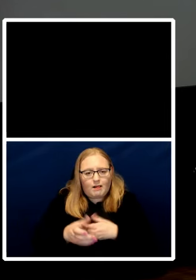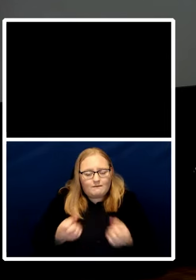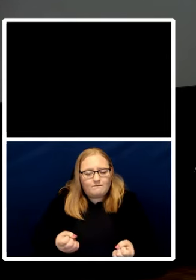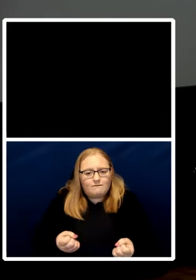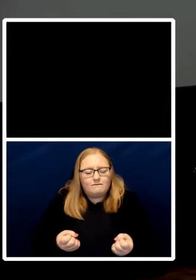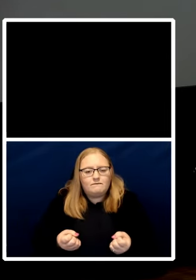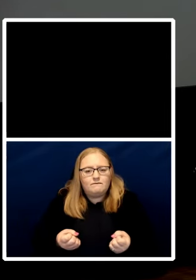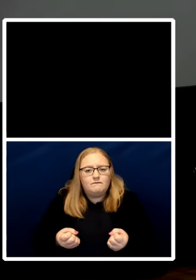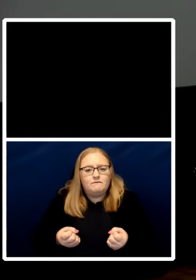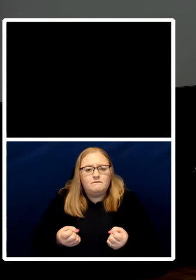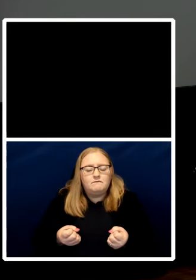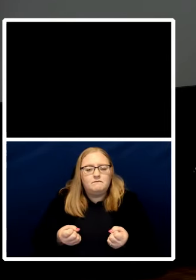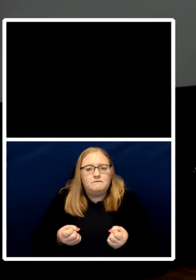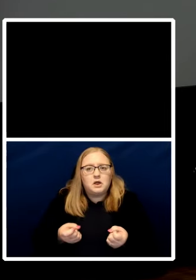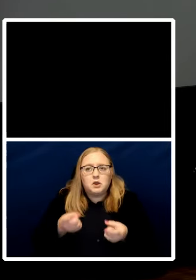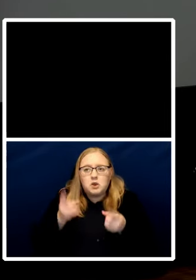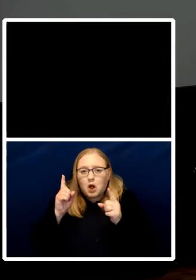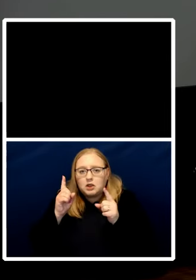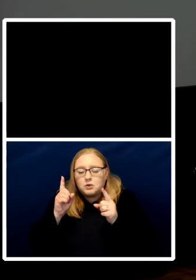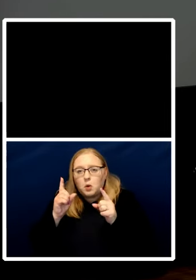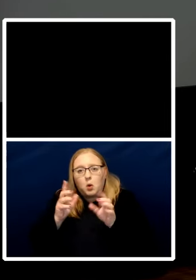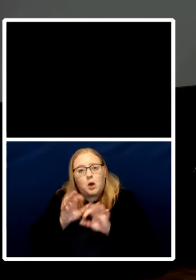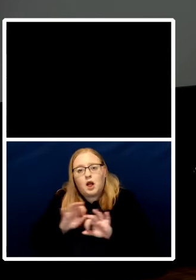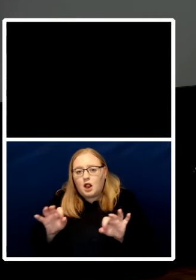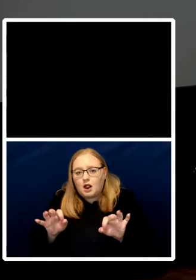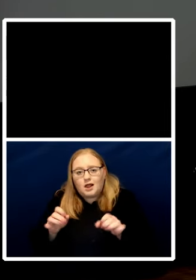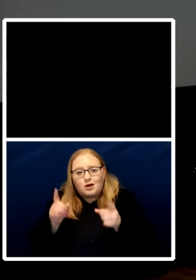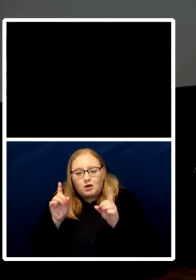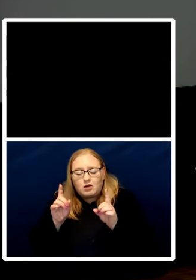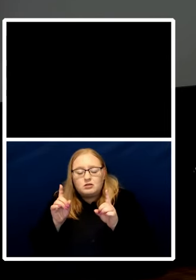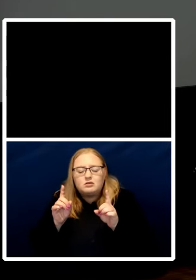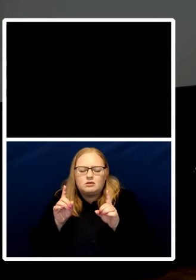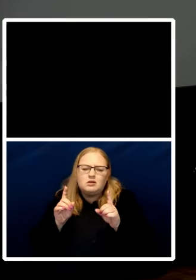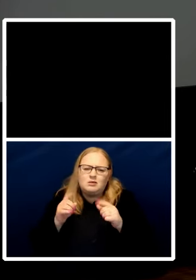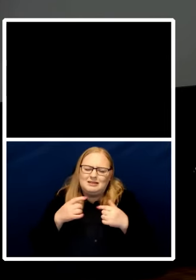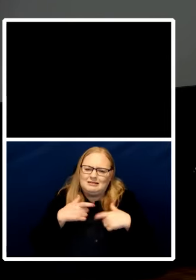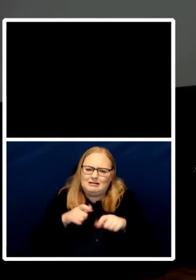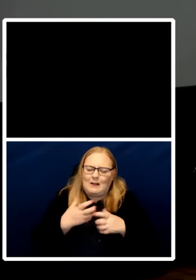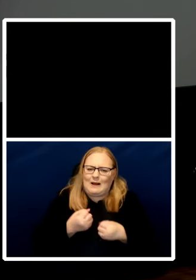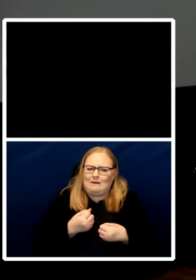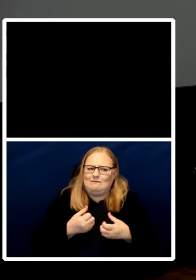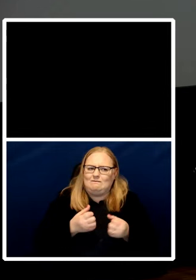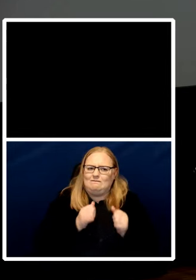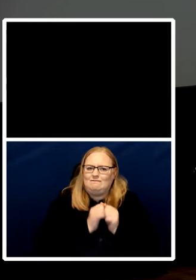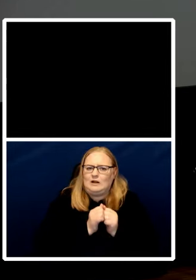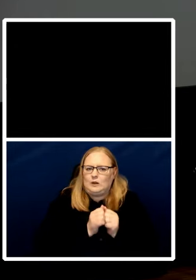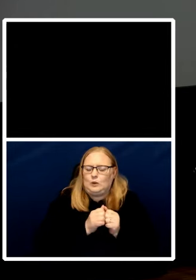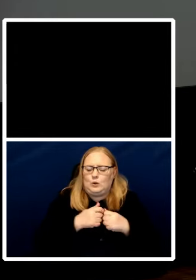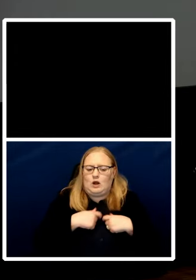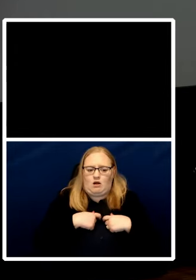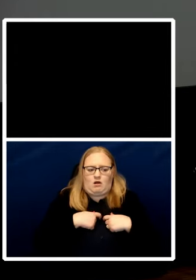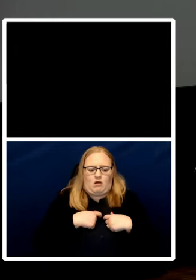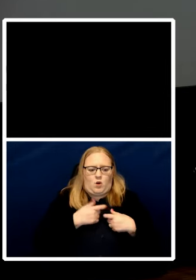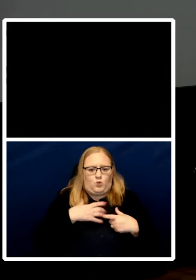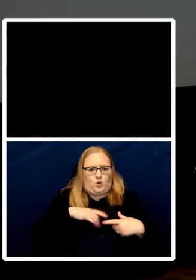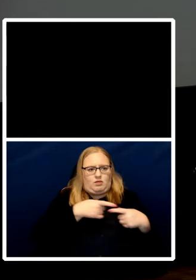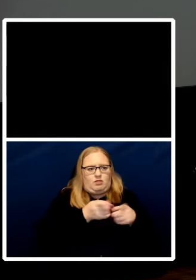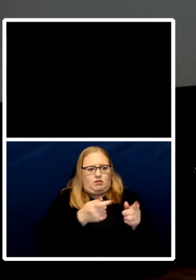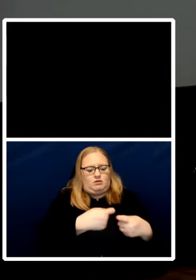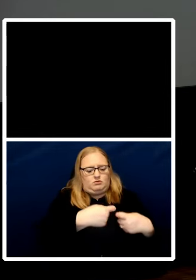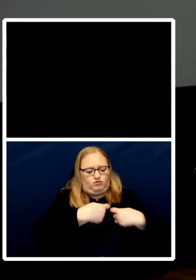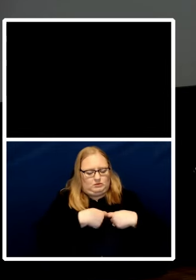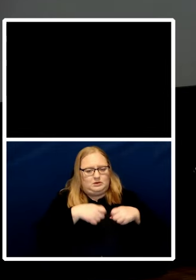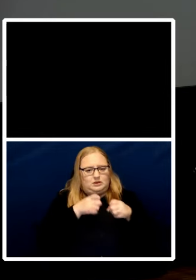not there's some value in treating others as you'd like to be treated but i think the democrat the democratic